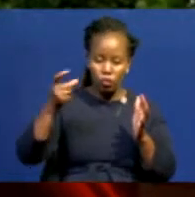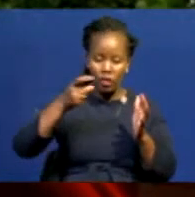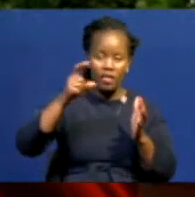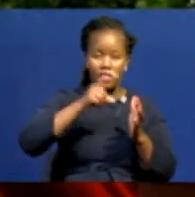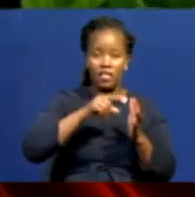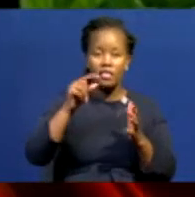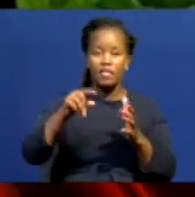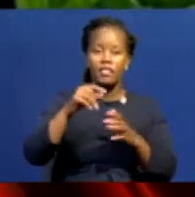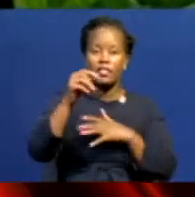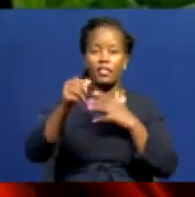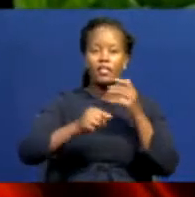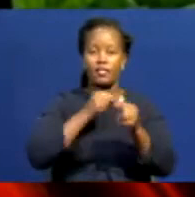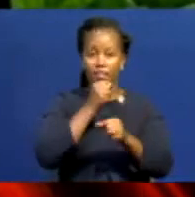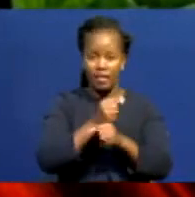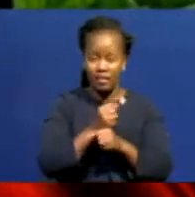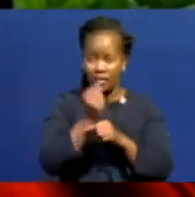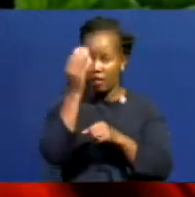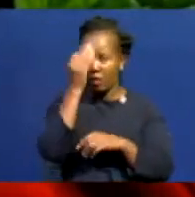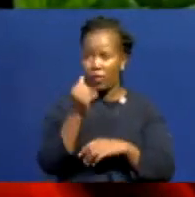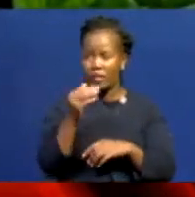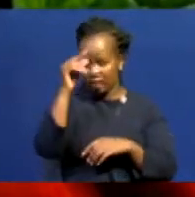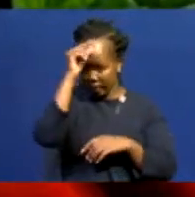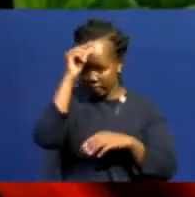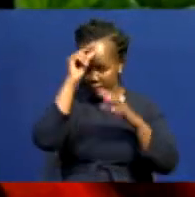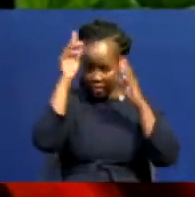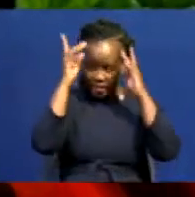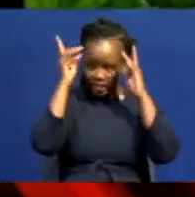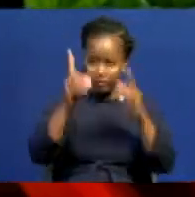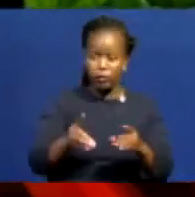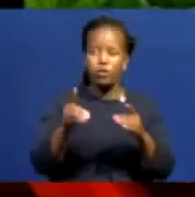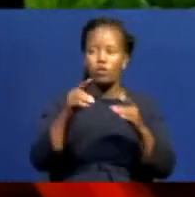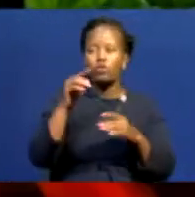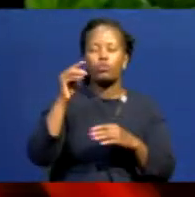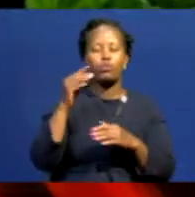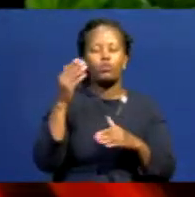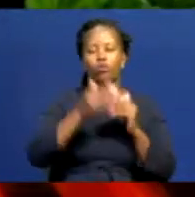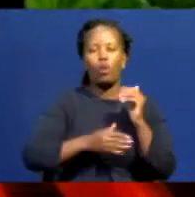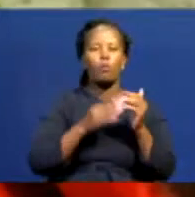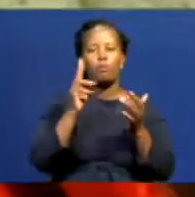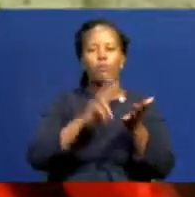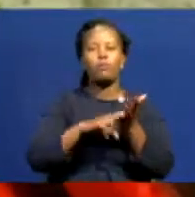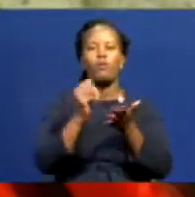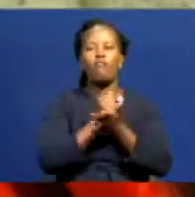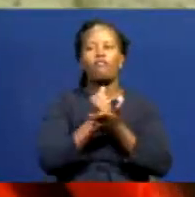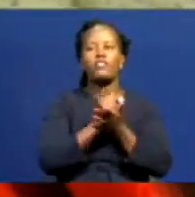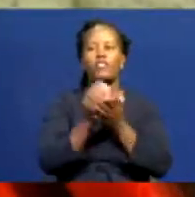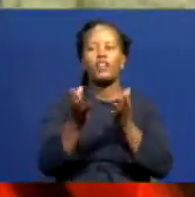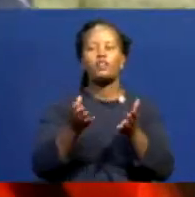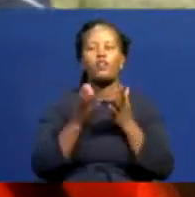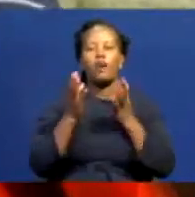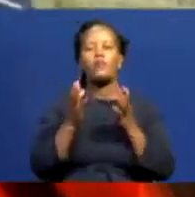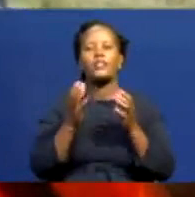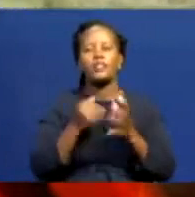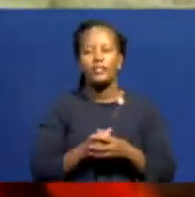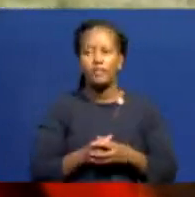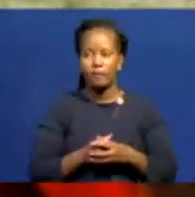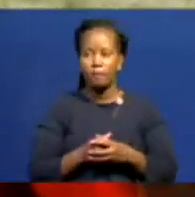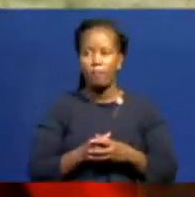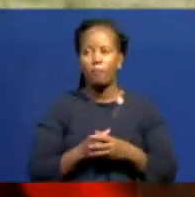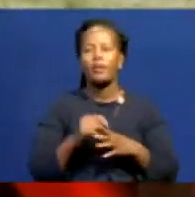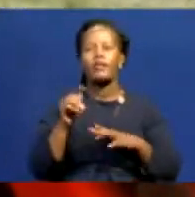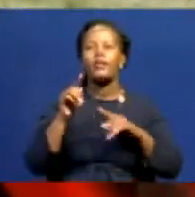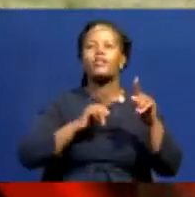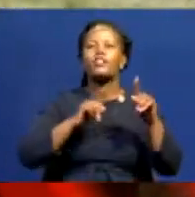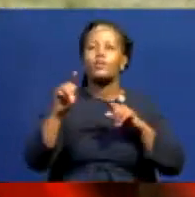to pre-COVID levels due to the government's decision to scrap visa requirements for visitors. Tourism, I think,